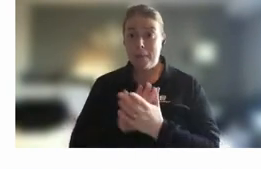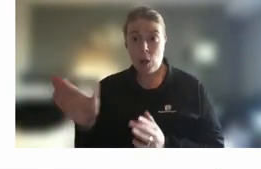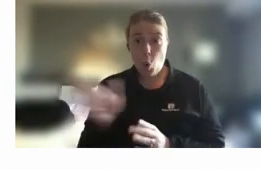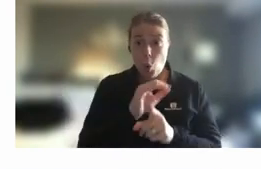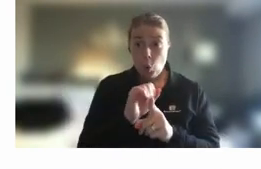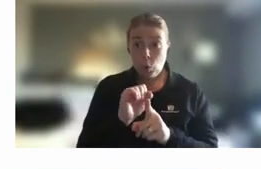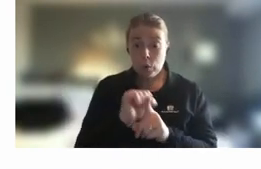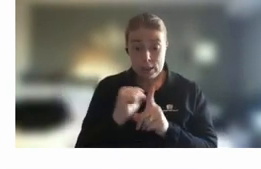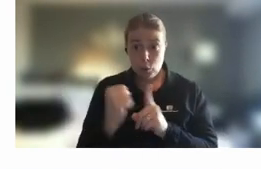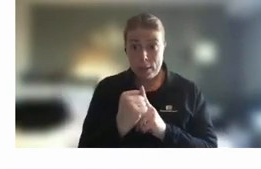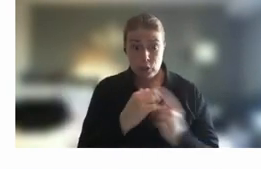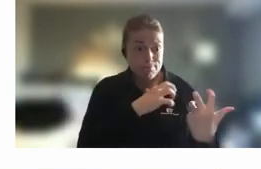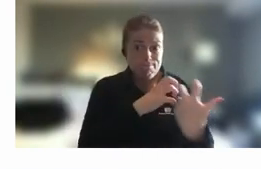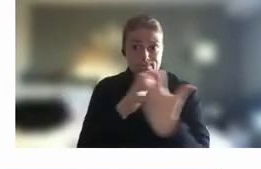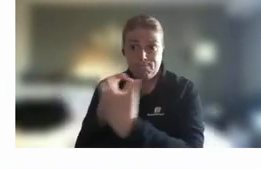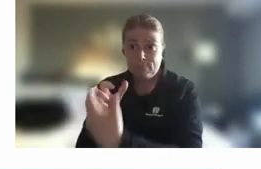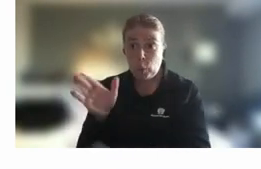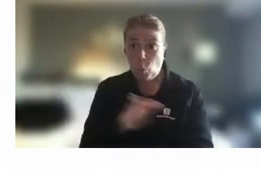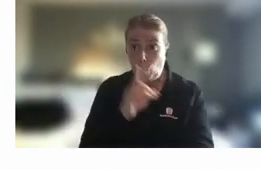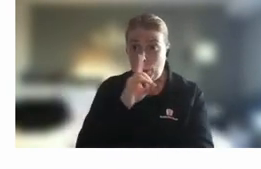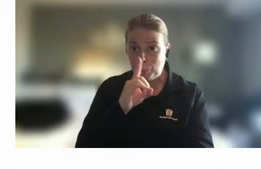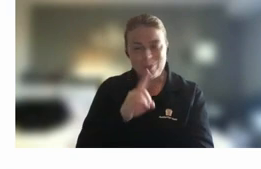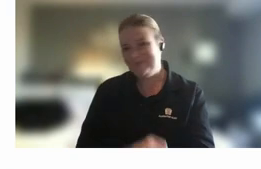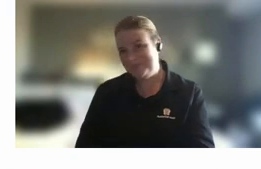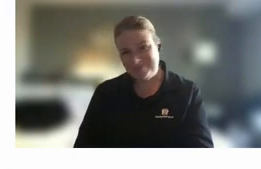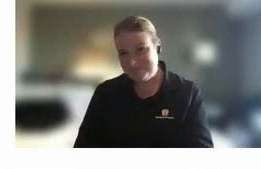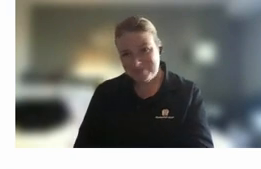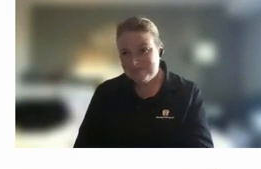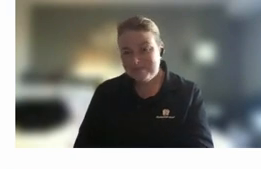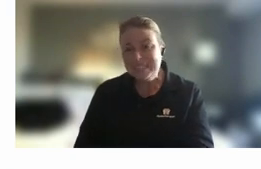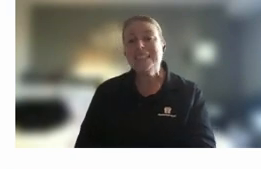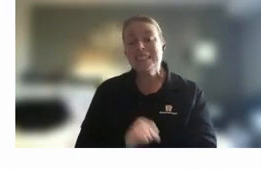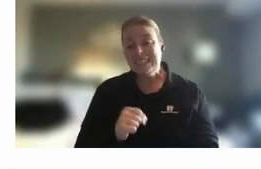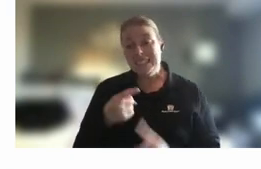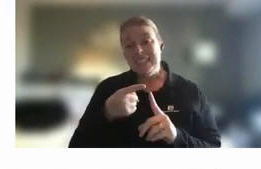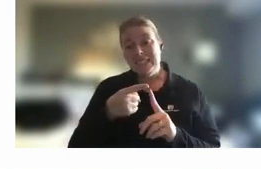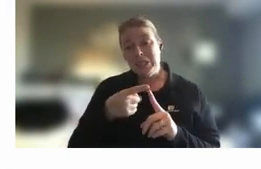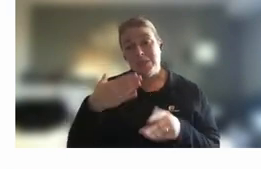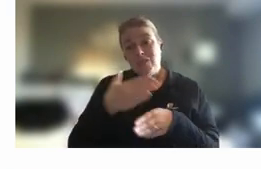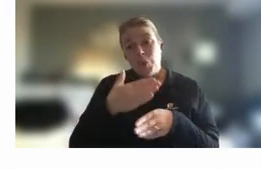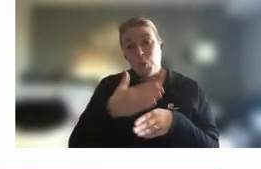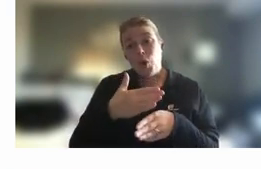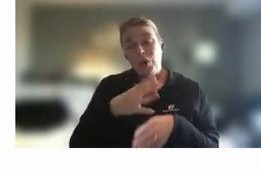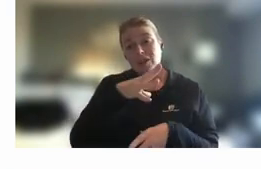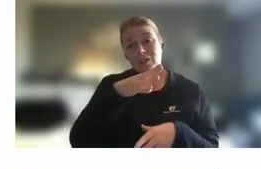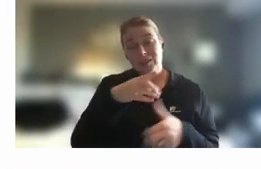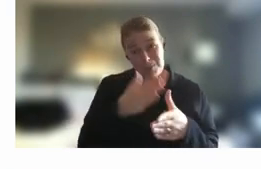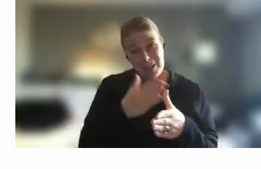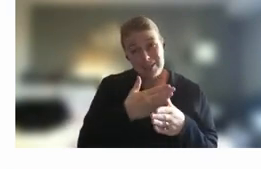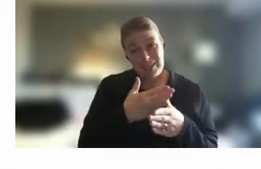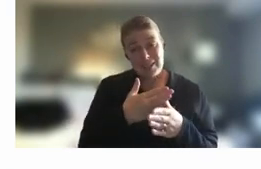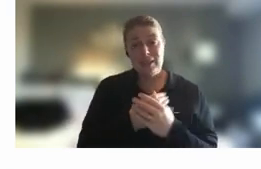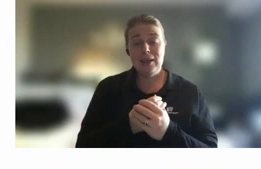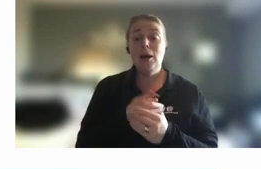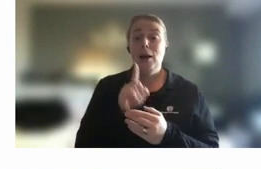going to work for all people that's just not the case it does depend on the particular type of work but I think an openness a willingness to have that